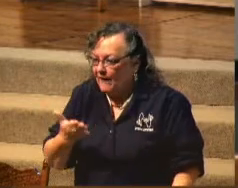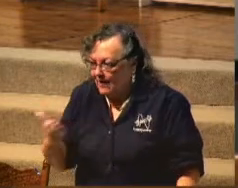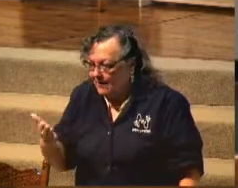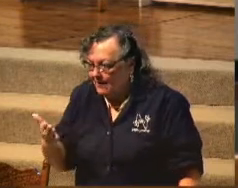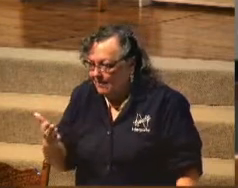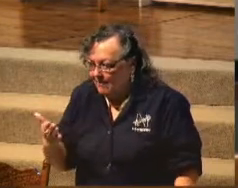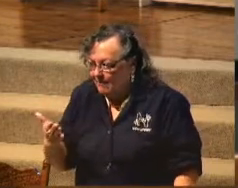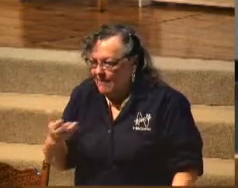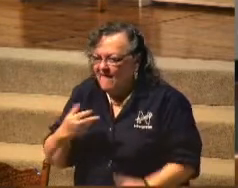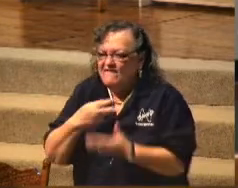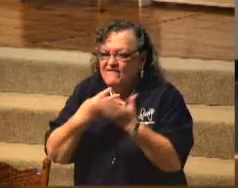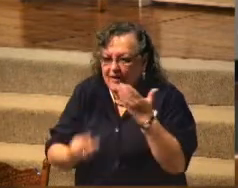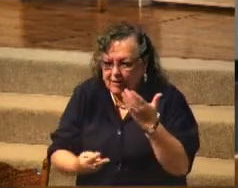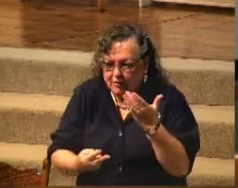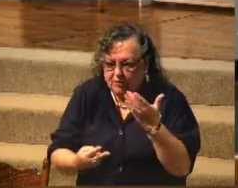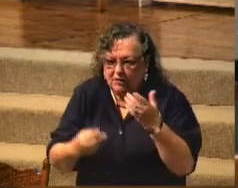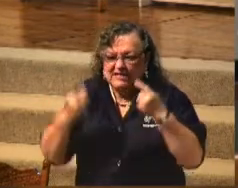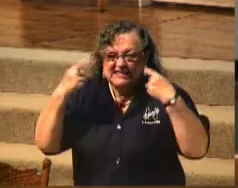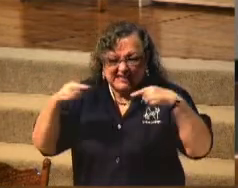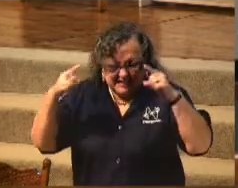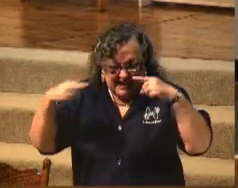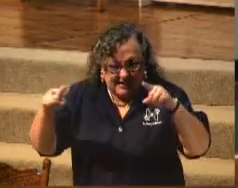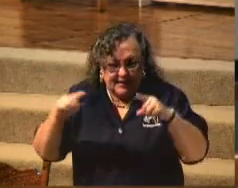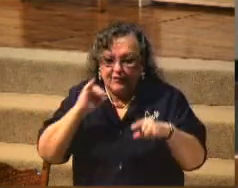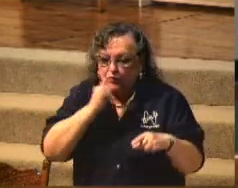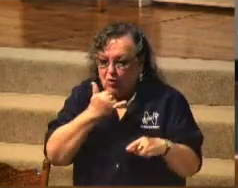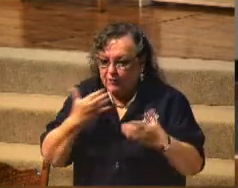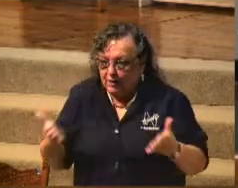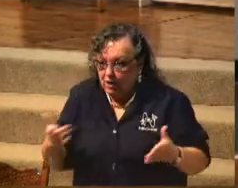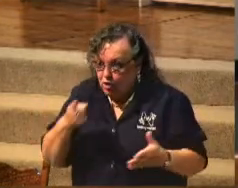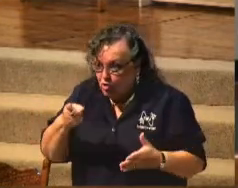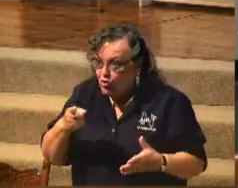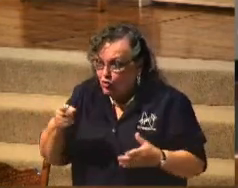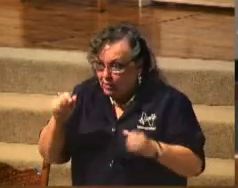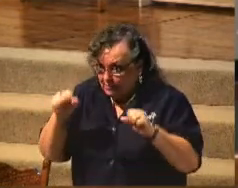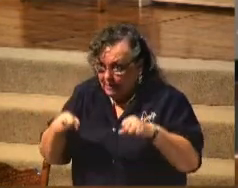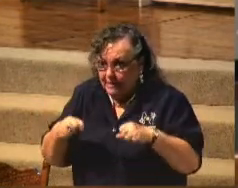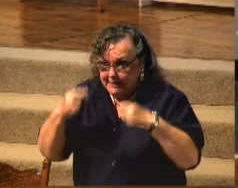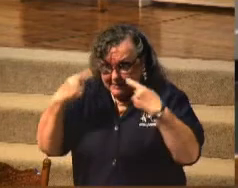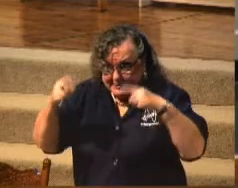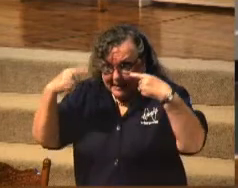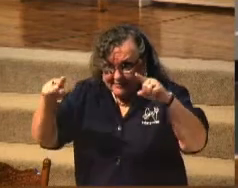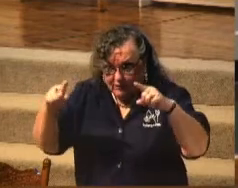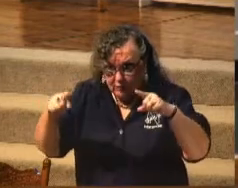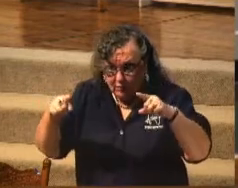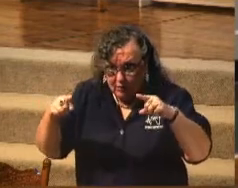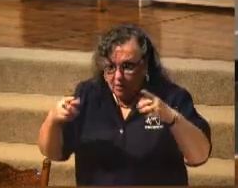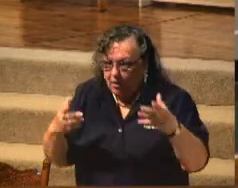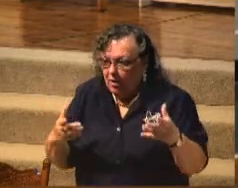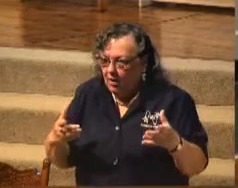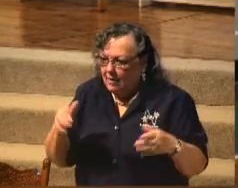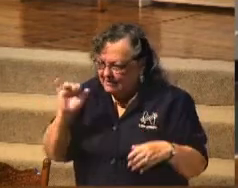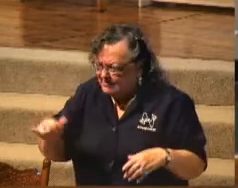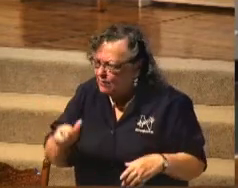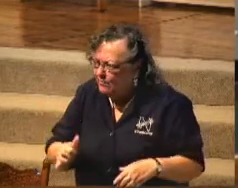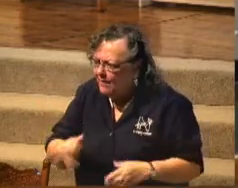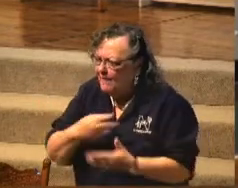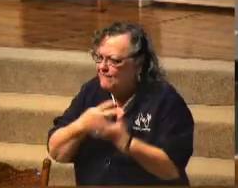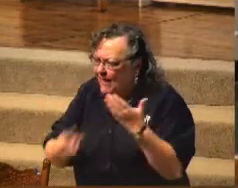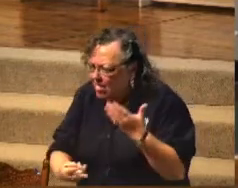Failure is succeeding at the wrong thing. You can be successful at the wrong thing and be a failure. That's why God